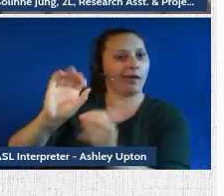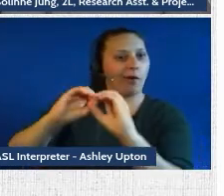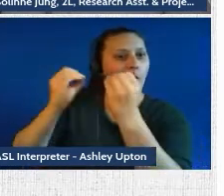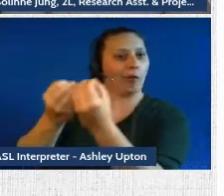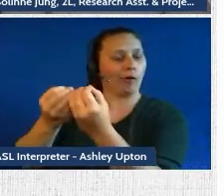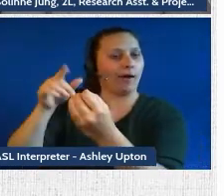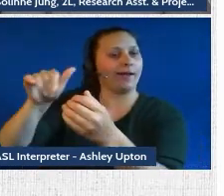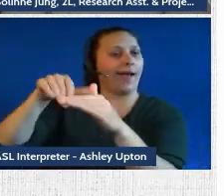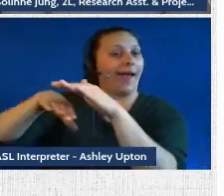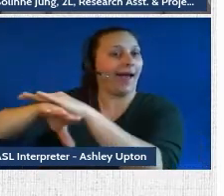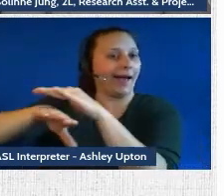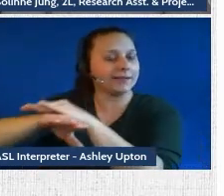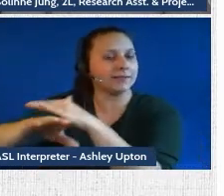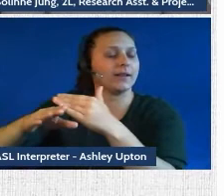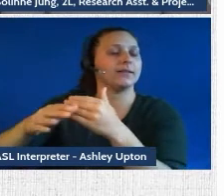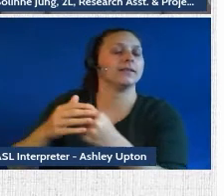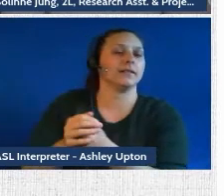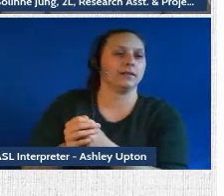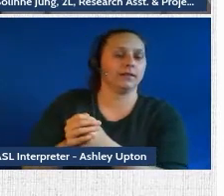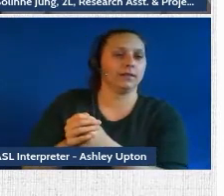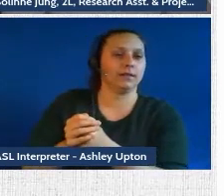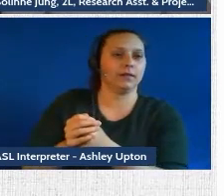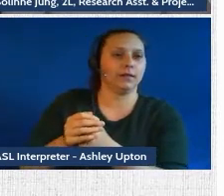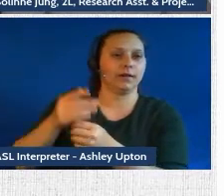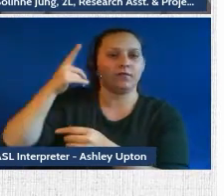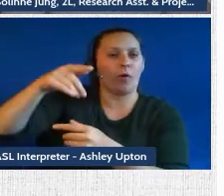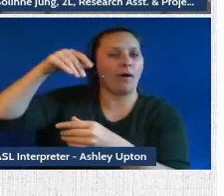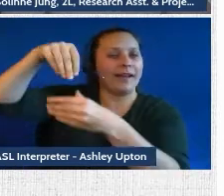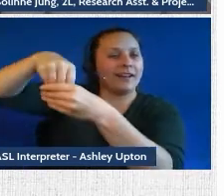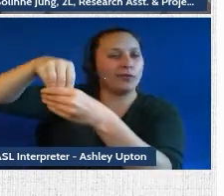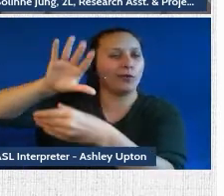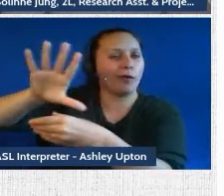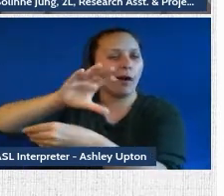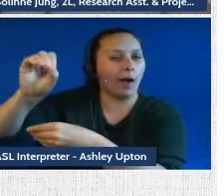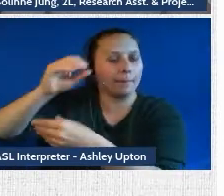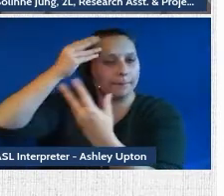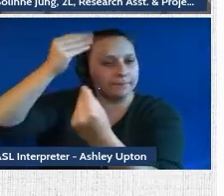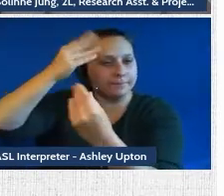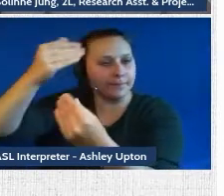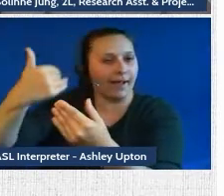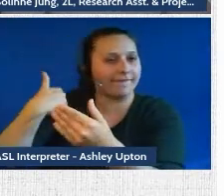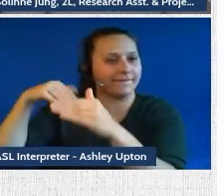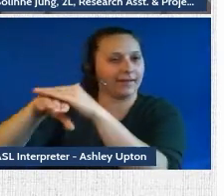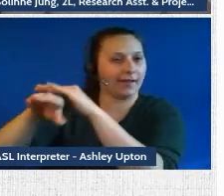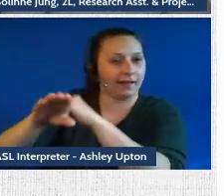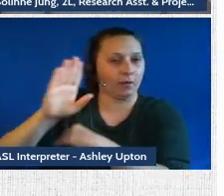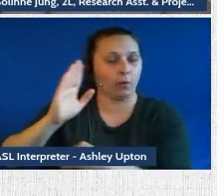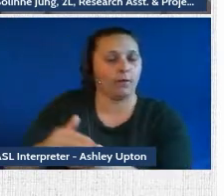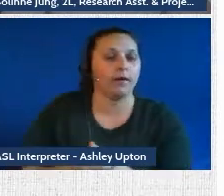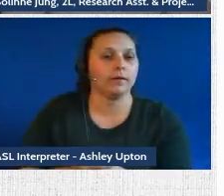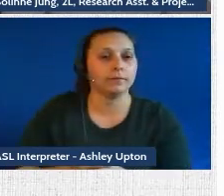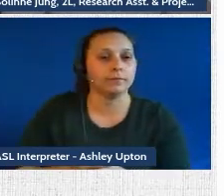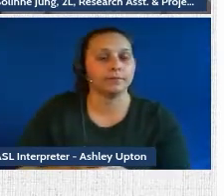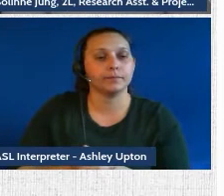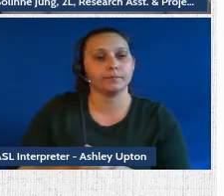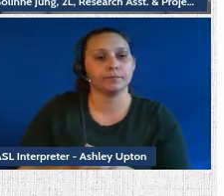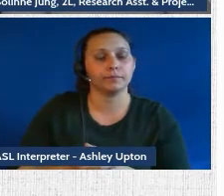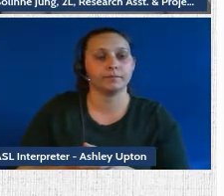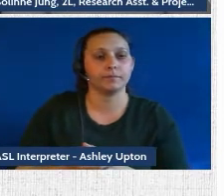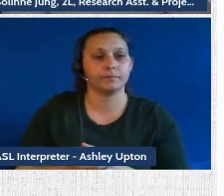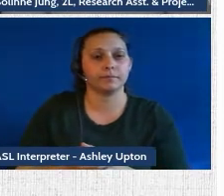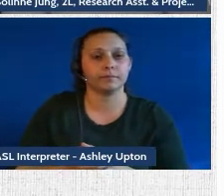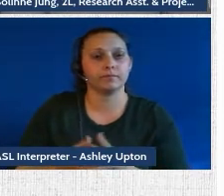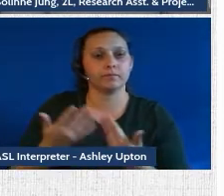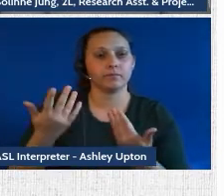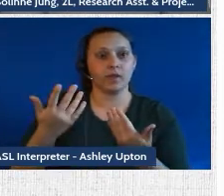would be based on the availability of internal data. This would also include other features depending on the